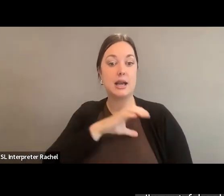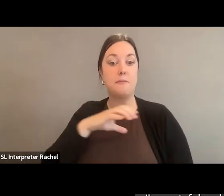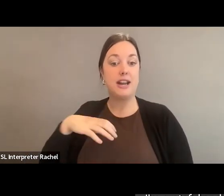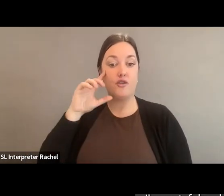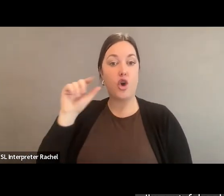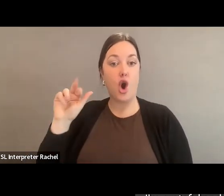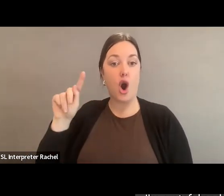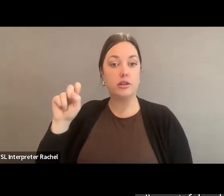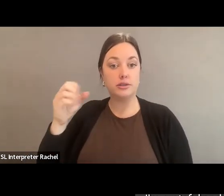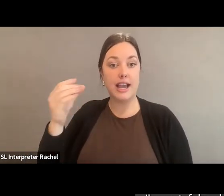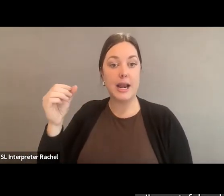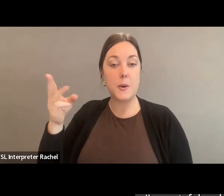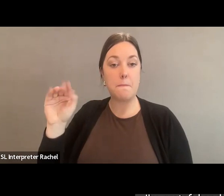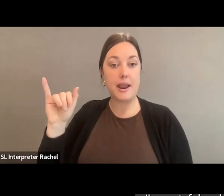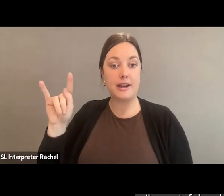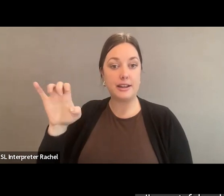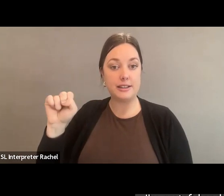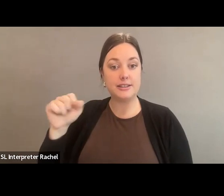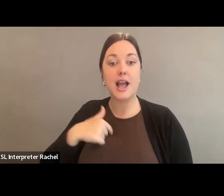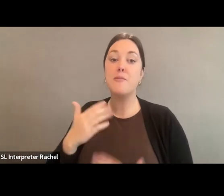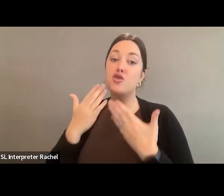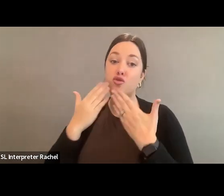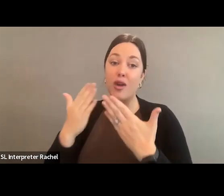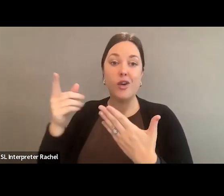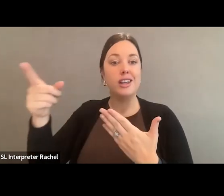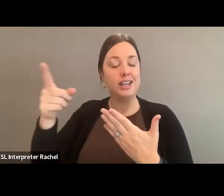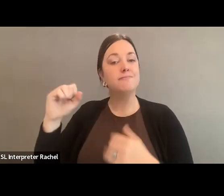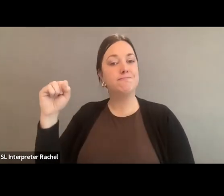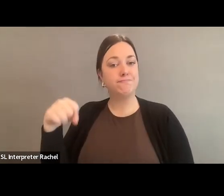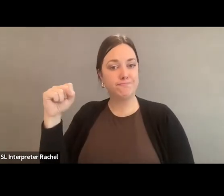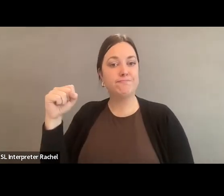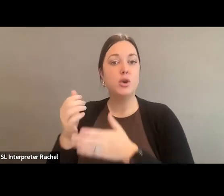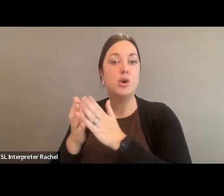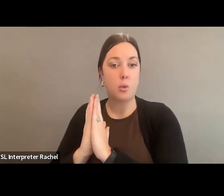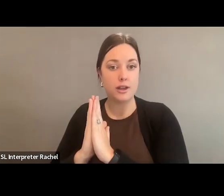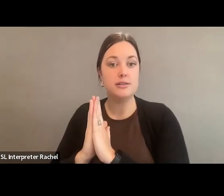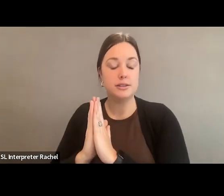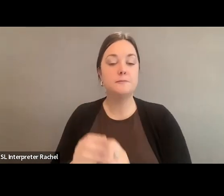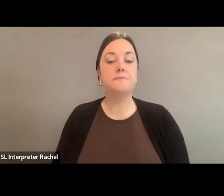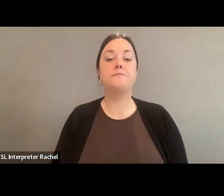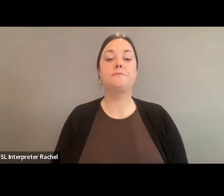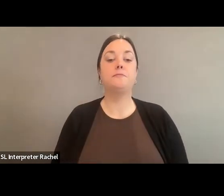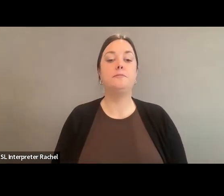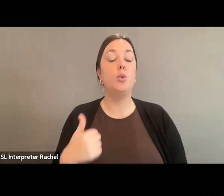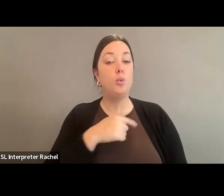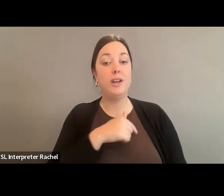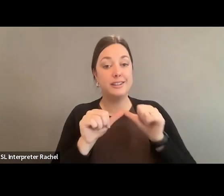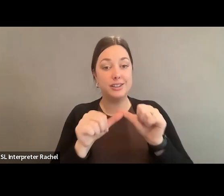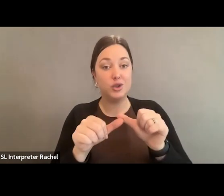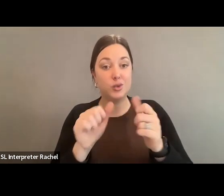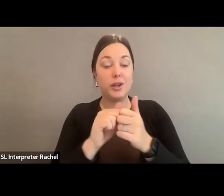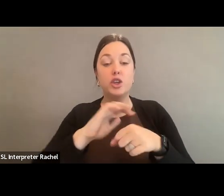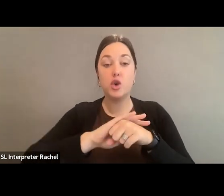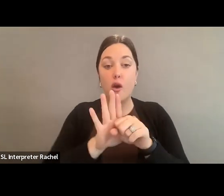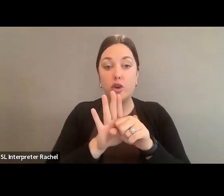that the President is fulfilling that request. And as we continue with COVID recovery